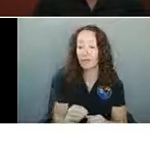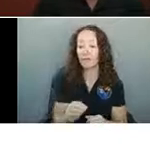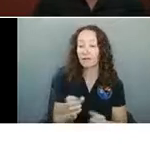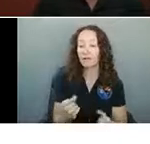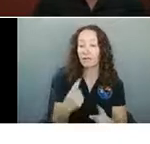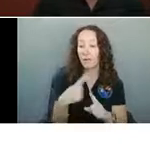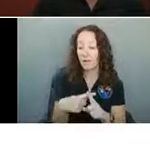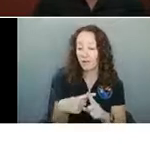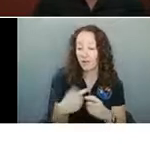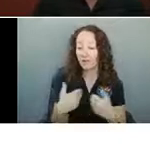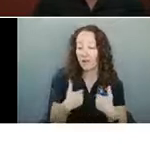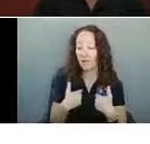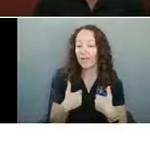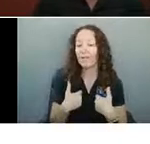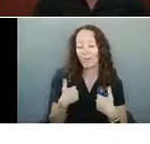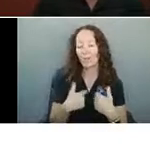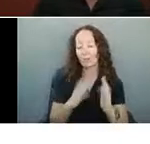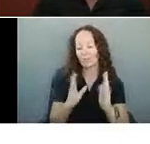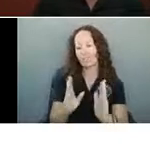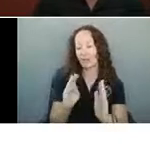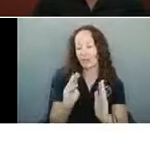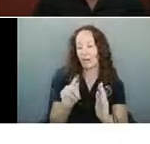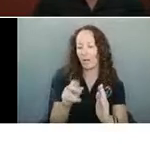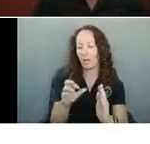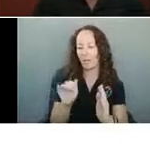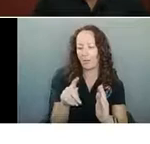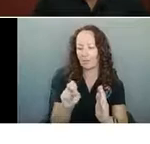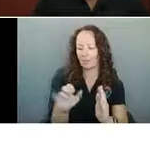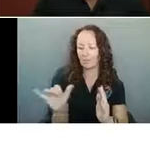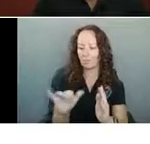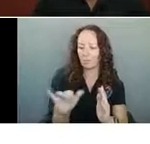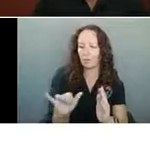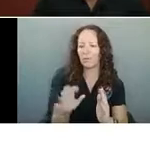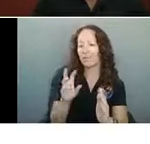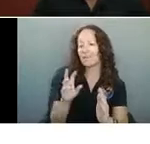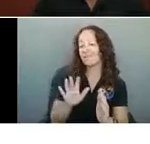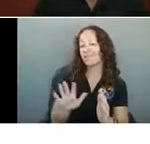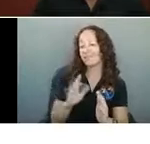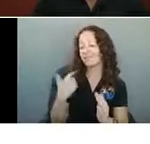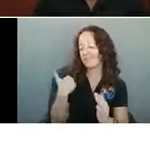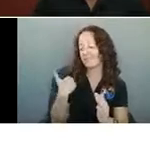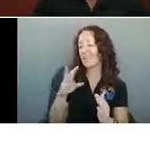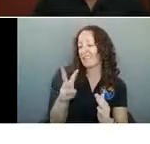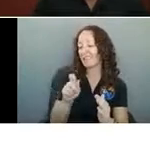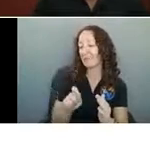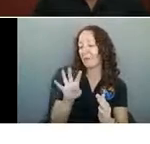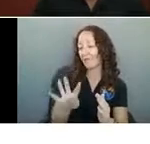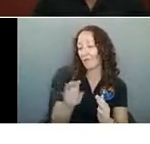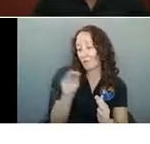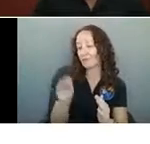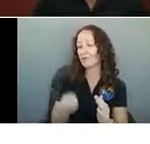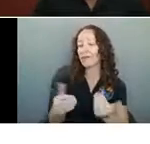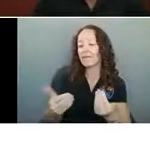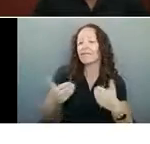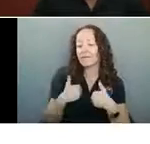26, that week, we were averaging about 6.4% positivity. And that's how many positive tests we get out of all of those